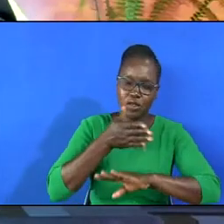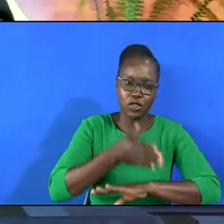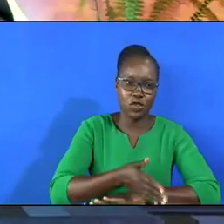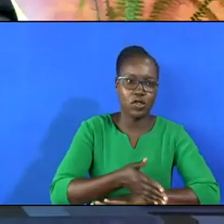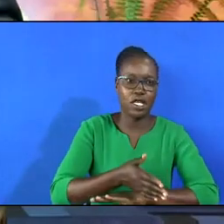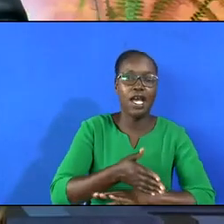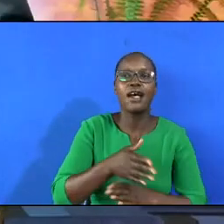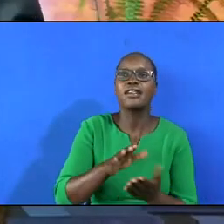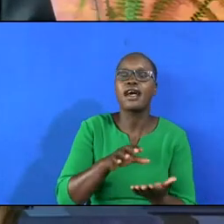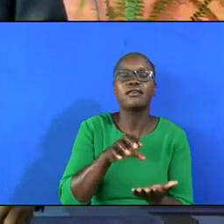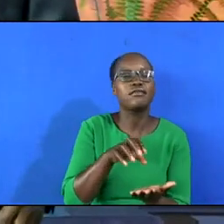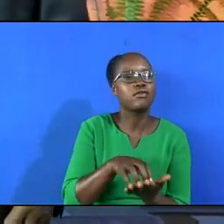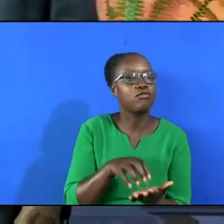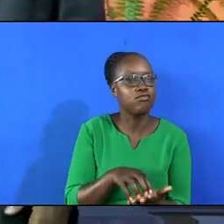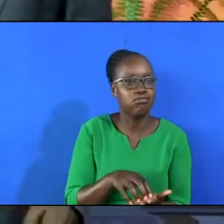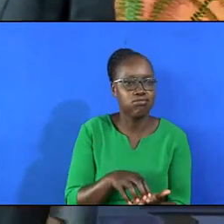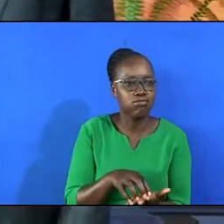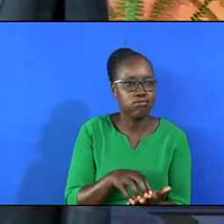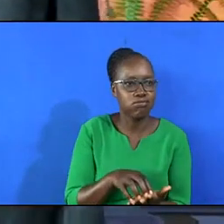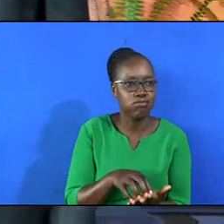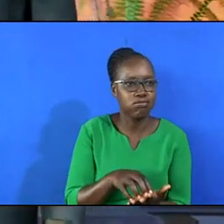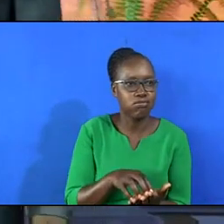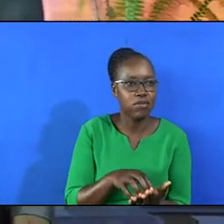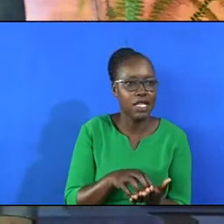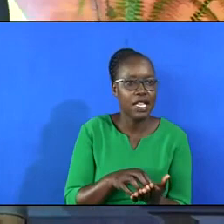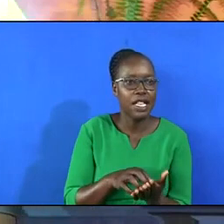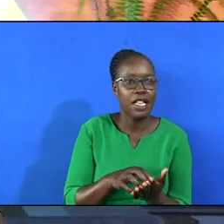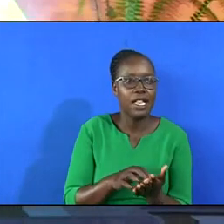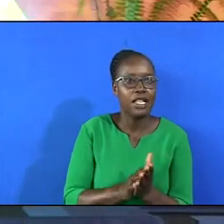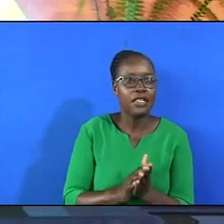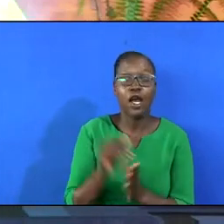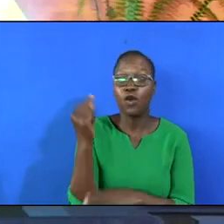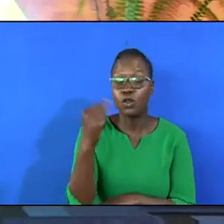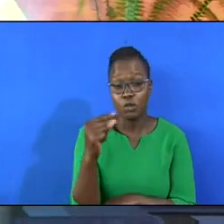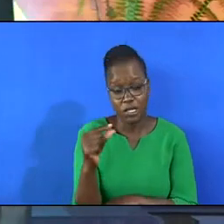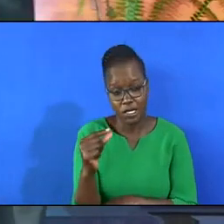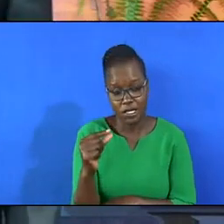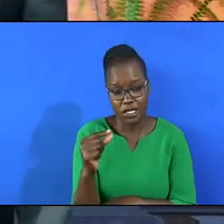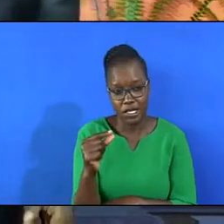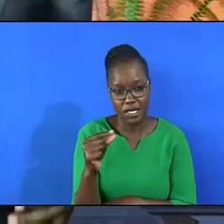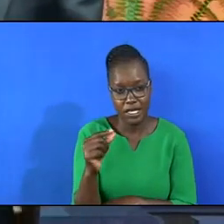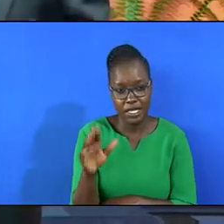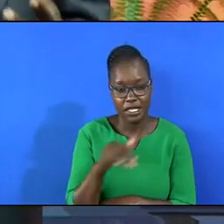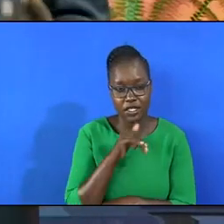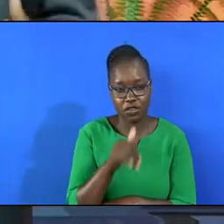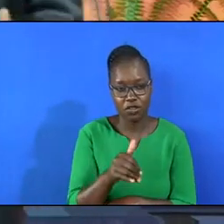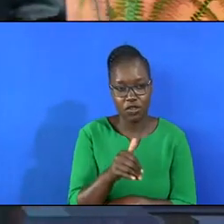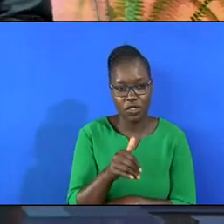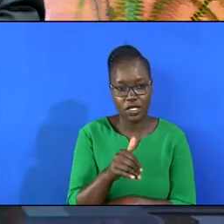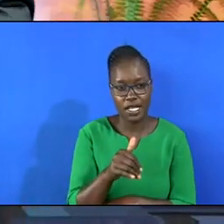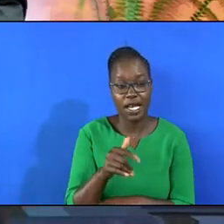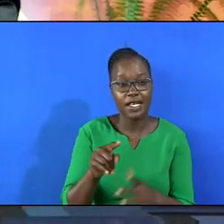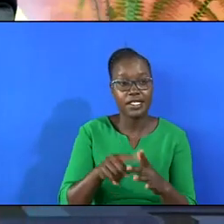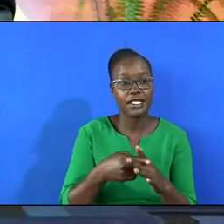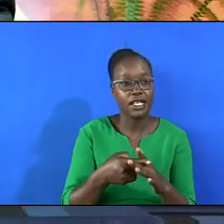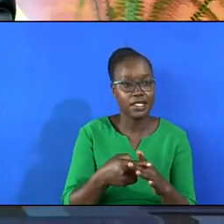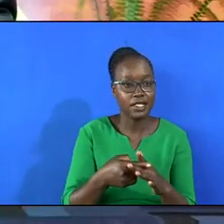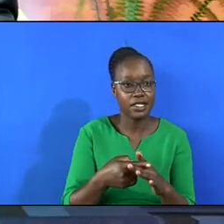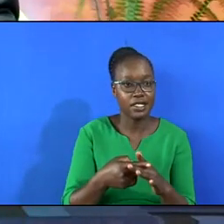description. The gospel does not start